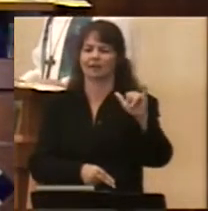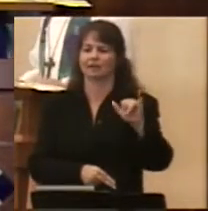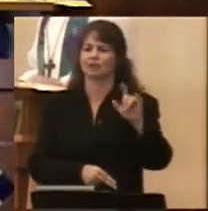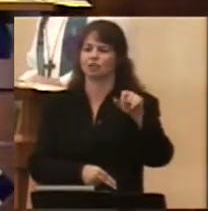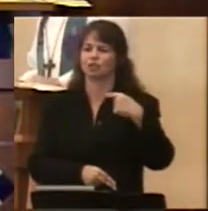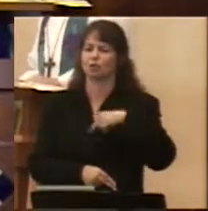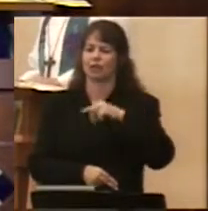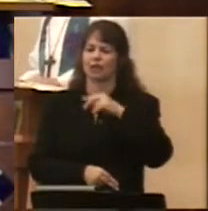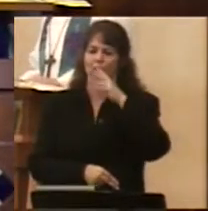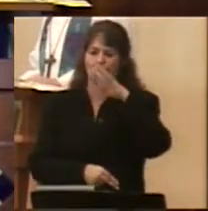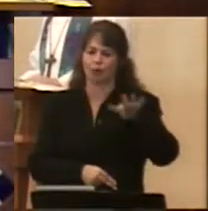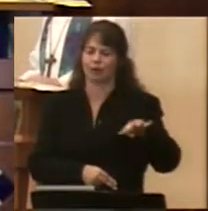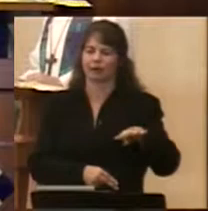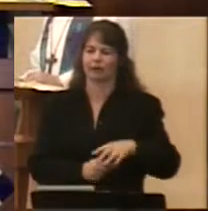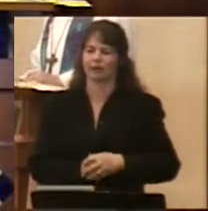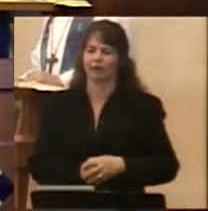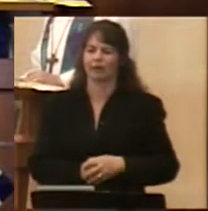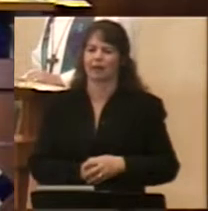possessions,